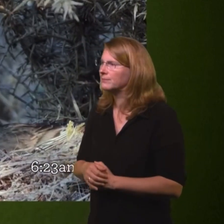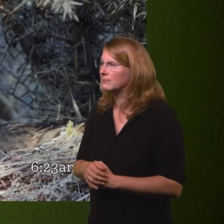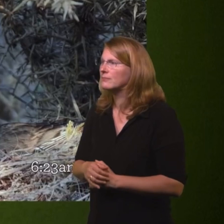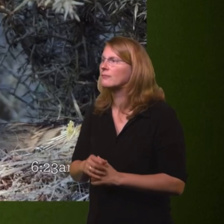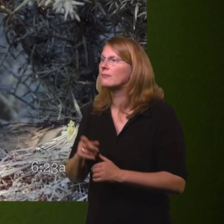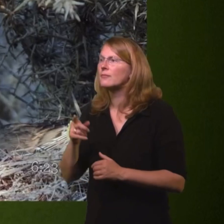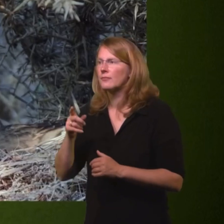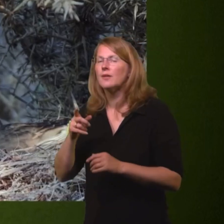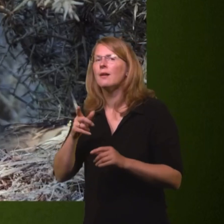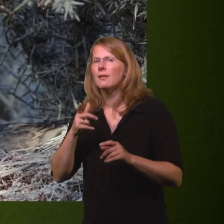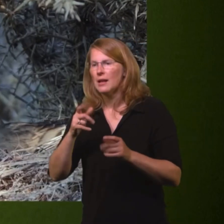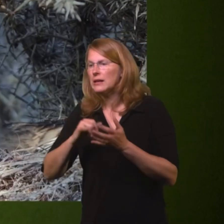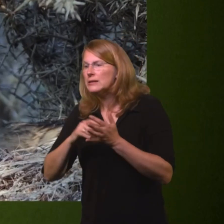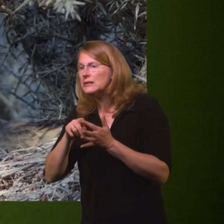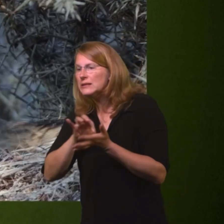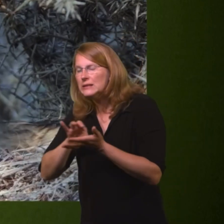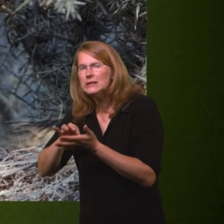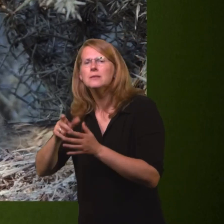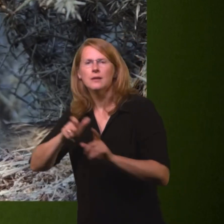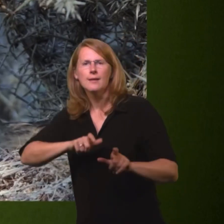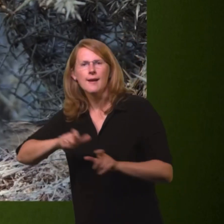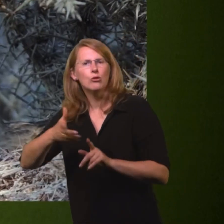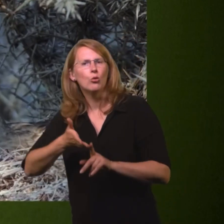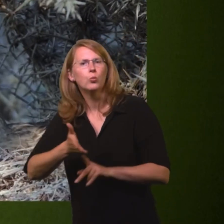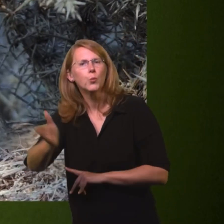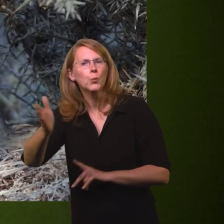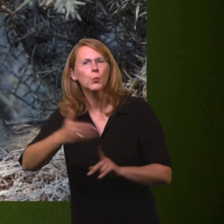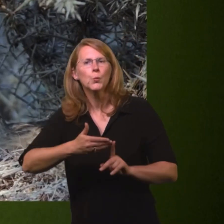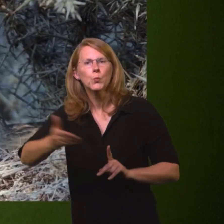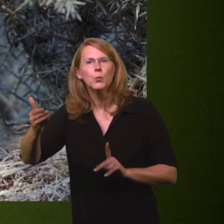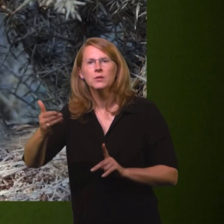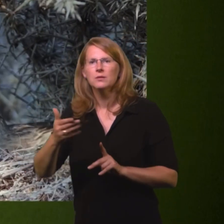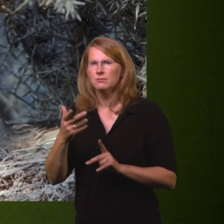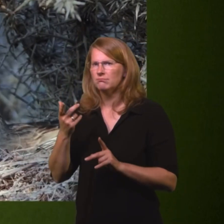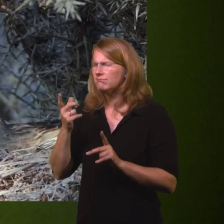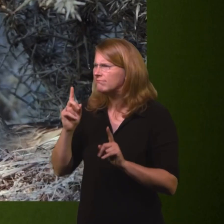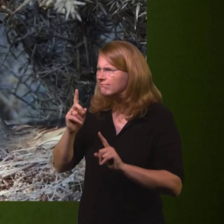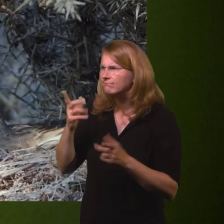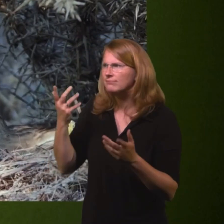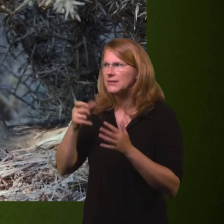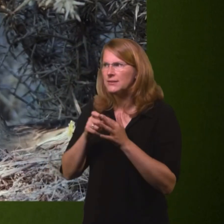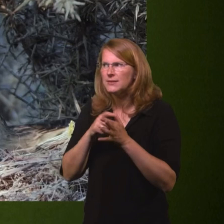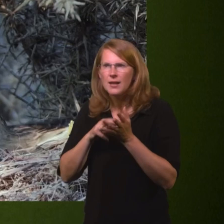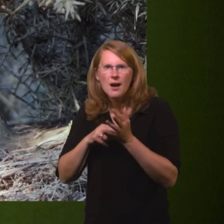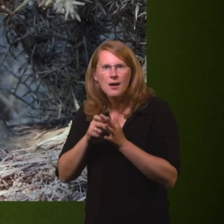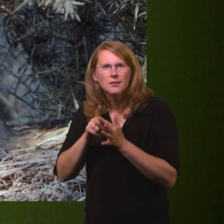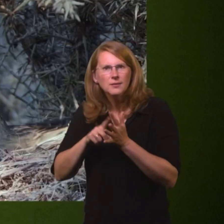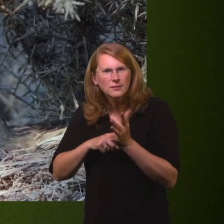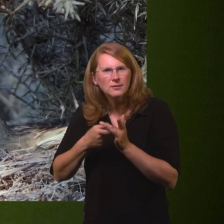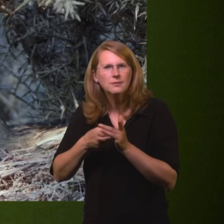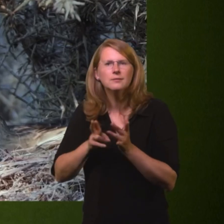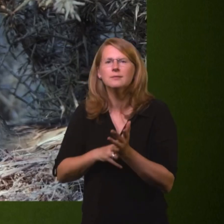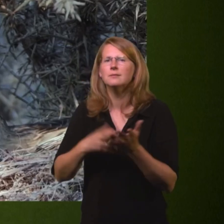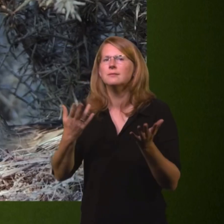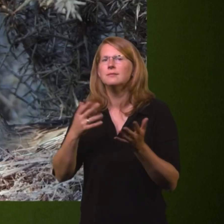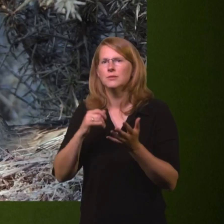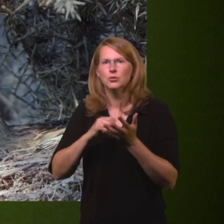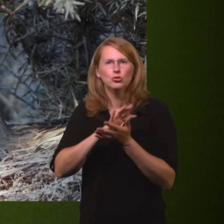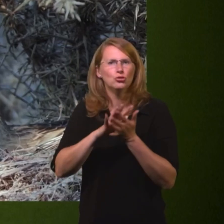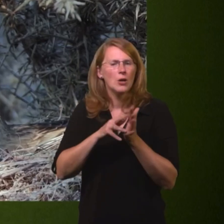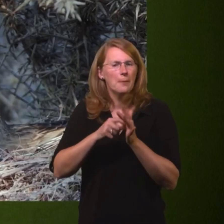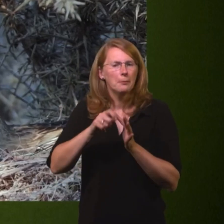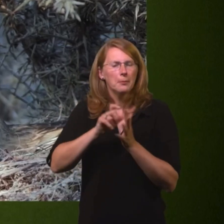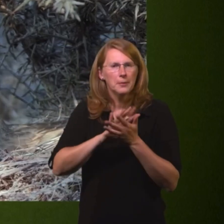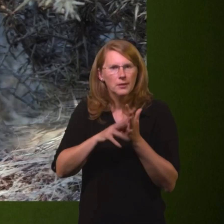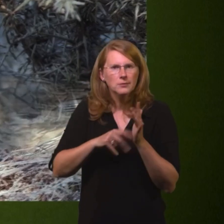Things they find on the ground, dandelion, shepherd's purse, knotgrass, dock, chickweed, charluck, those sorts of